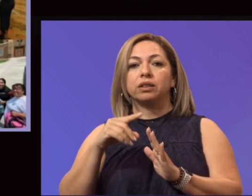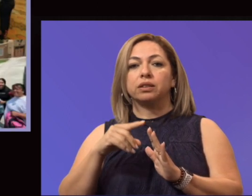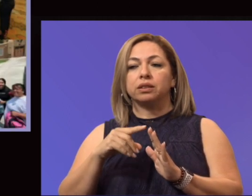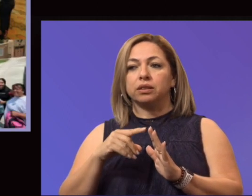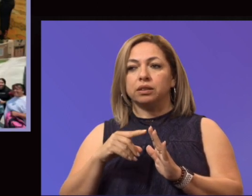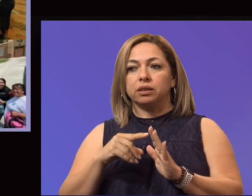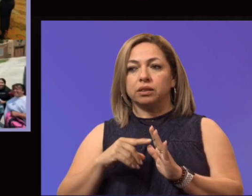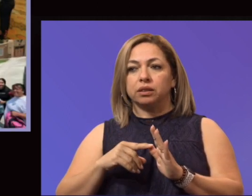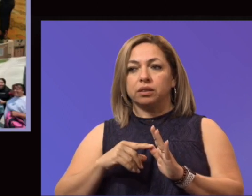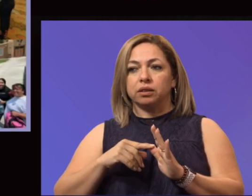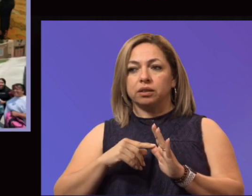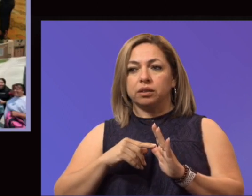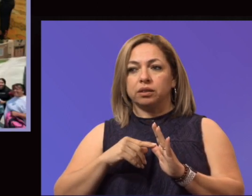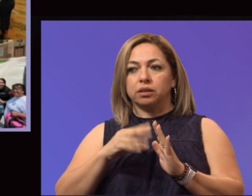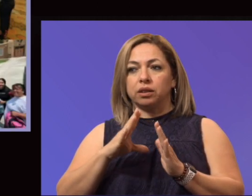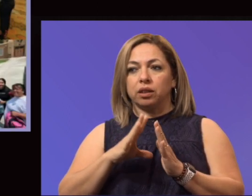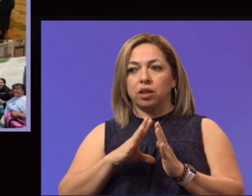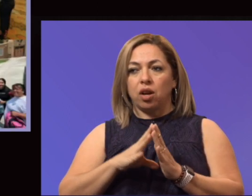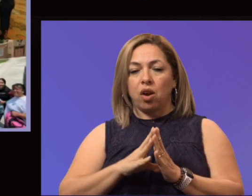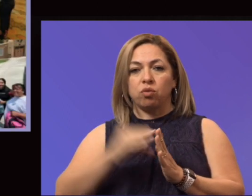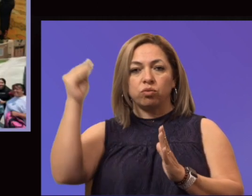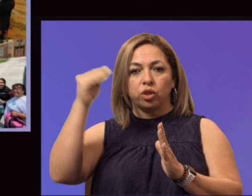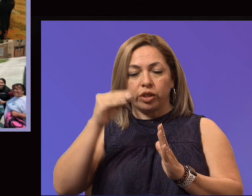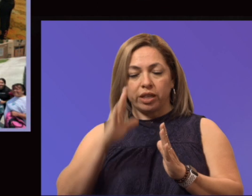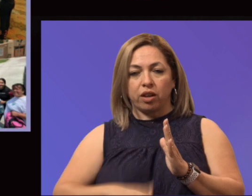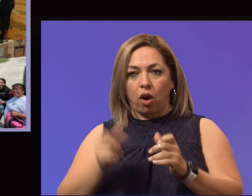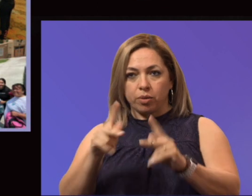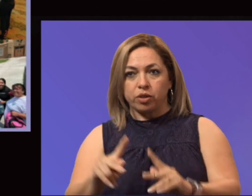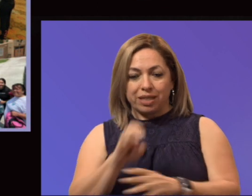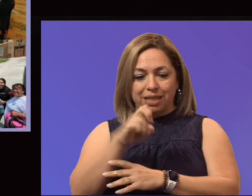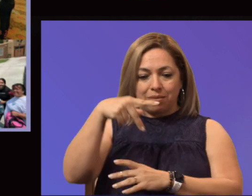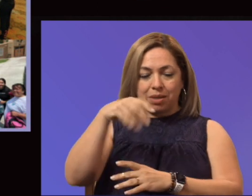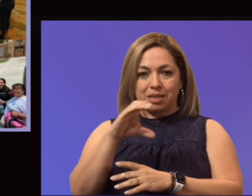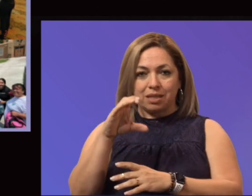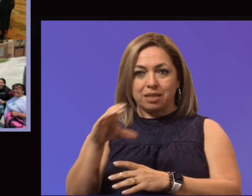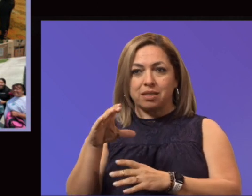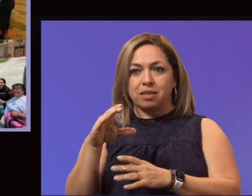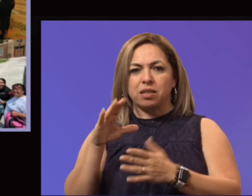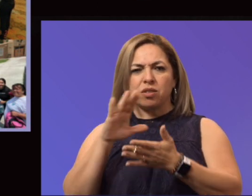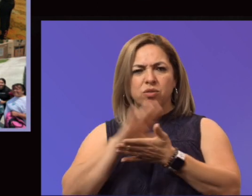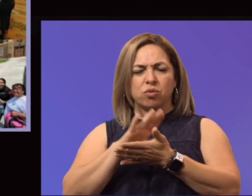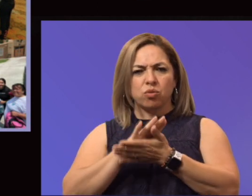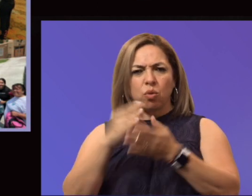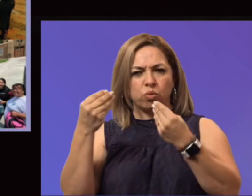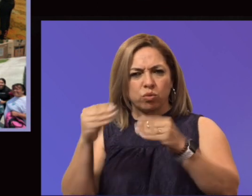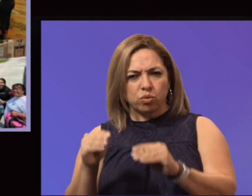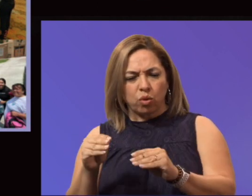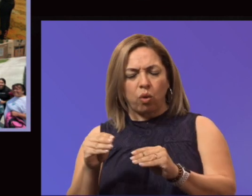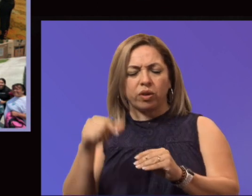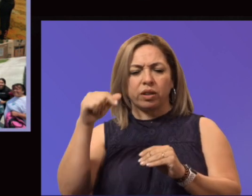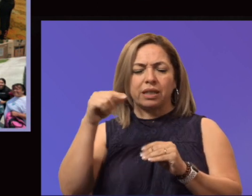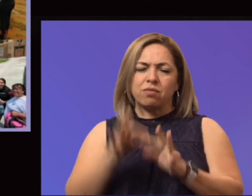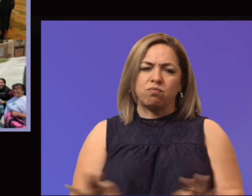kudos to each of you all. EPCC School Store. This is incredibly important. So the academic year,